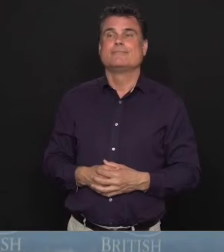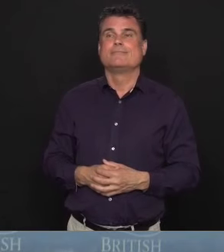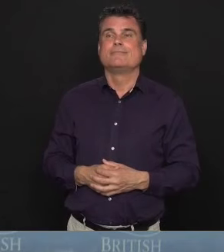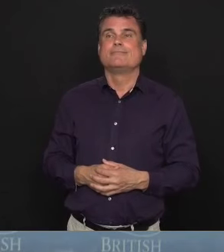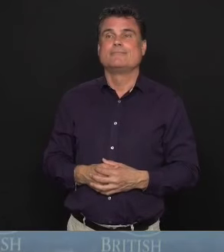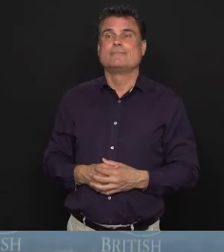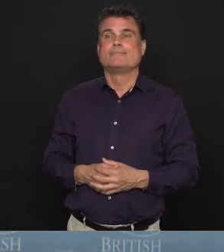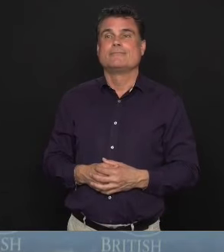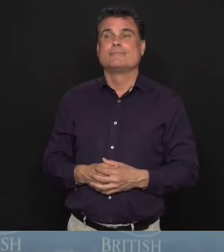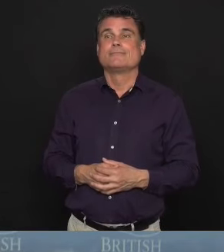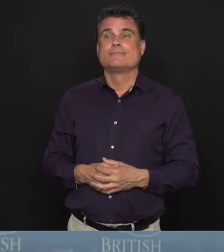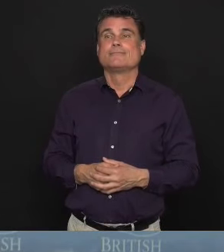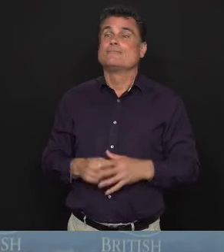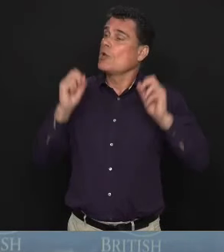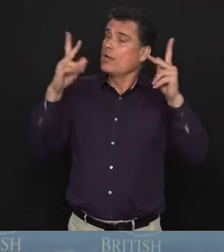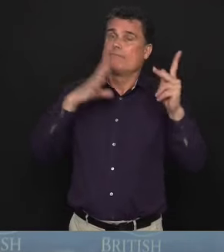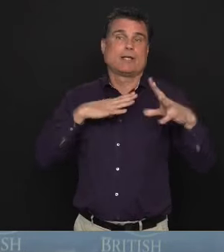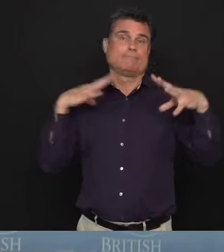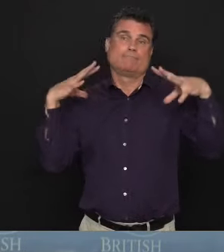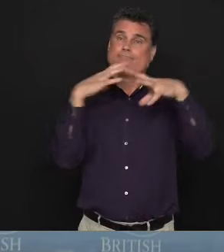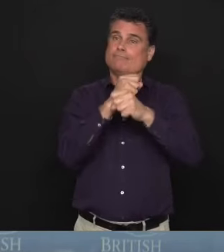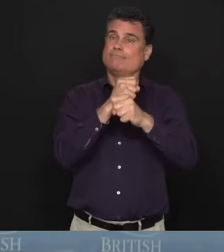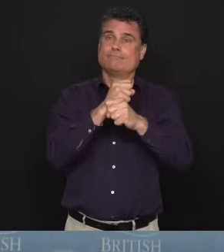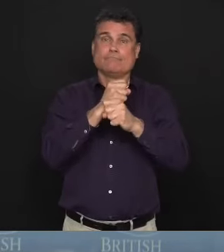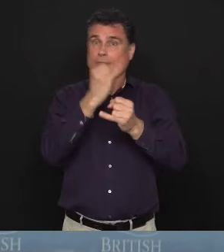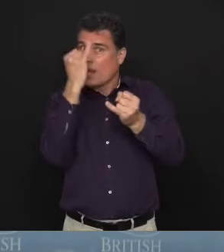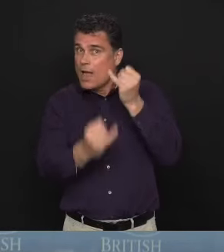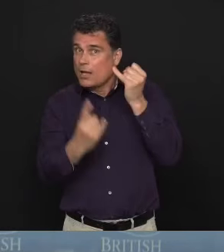And we'll wrap up with Bob Mackin from the Breaker News.